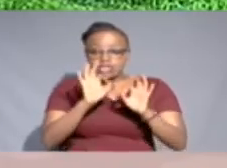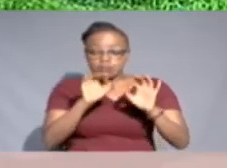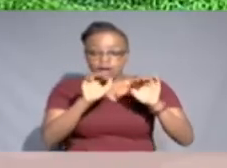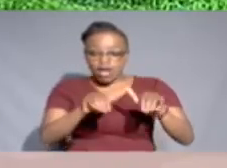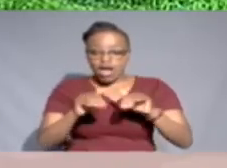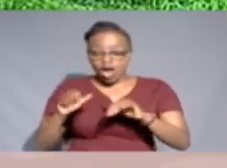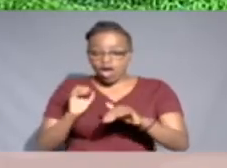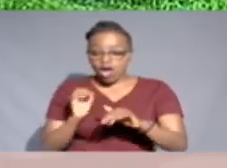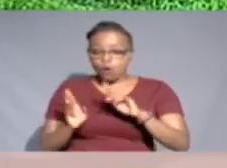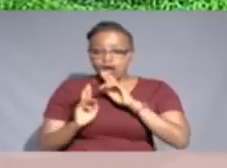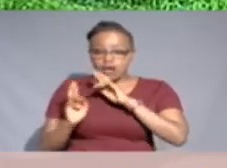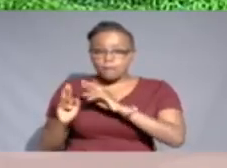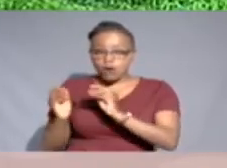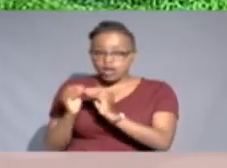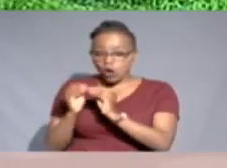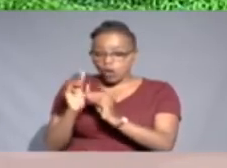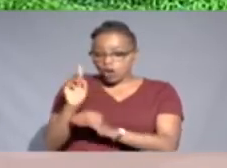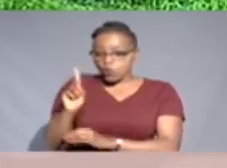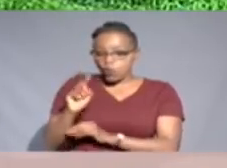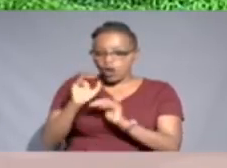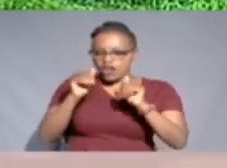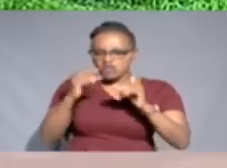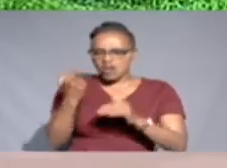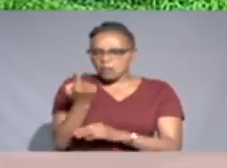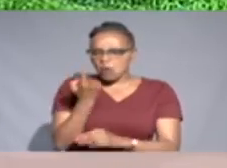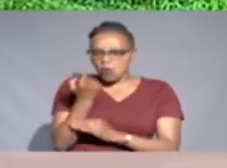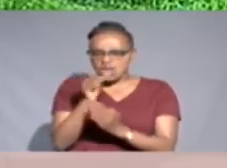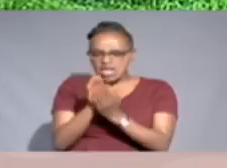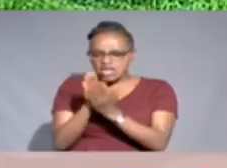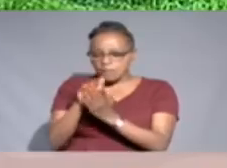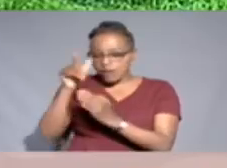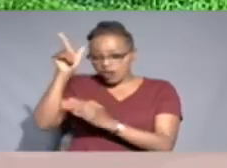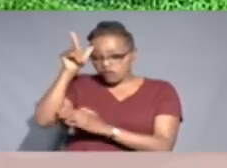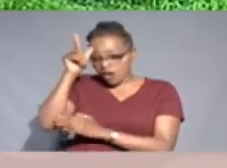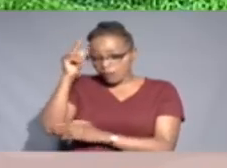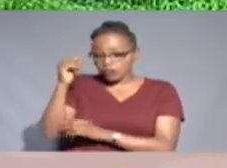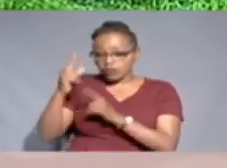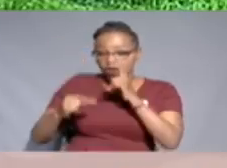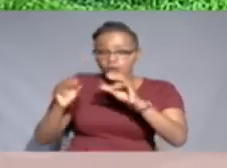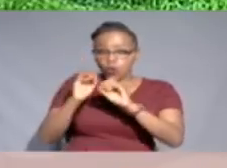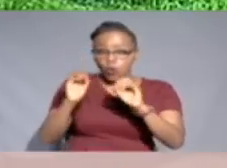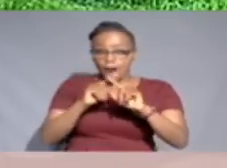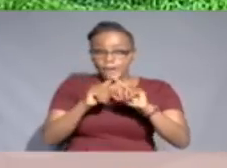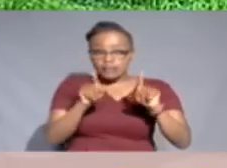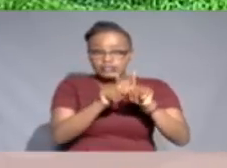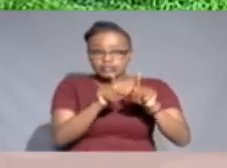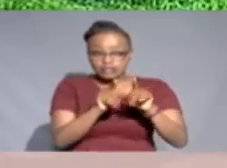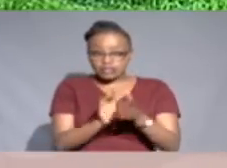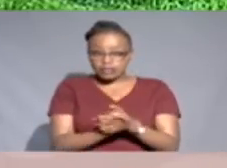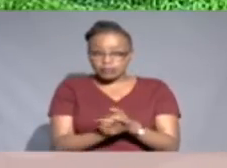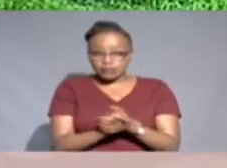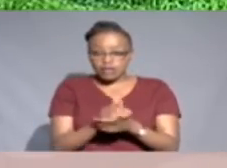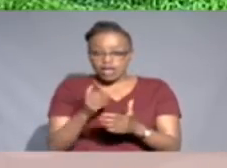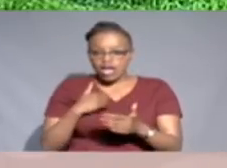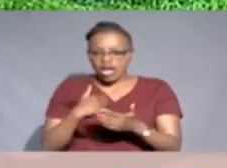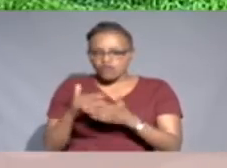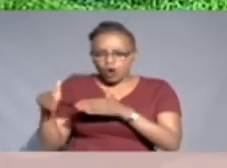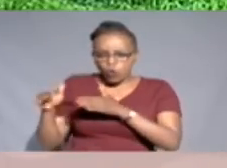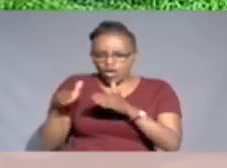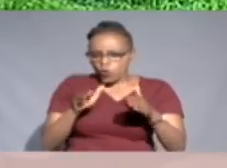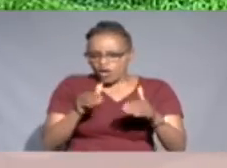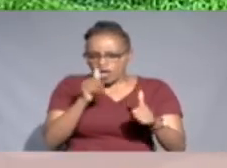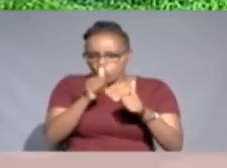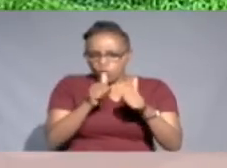week, Dennis Atieno met one such farmer who is not only keeping his cows for milk, but has devised an ingenuous way